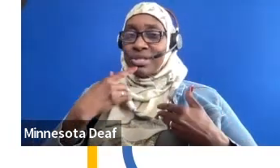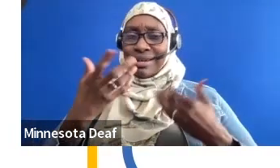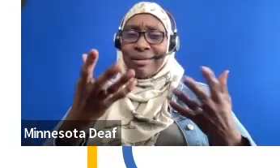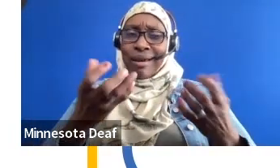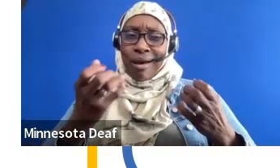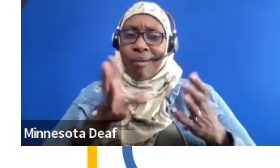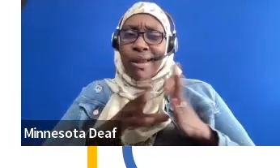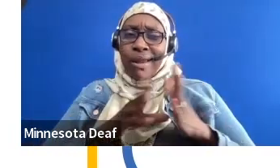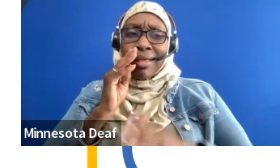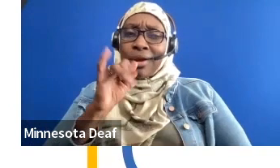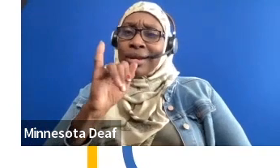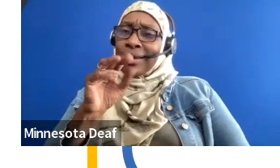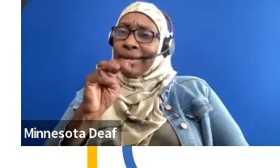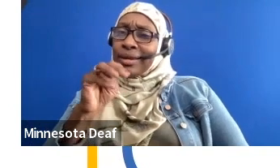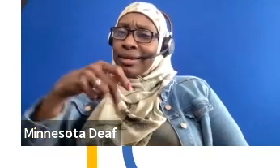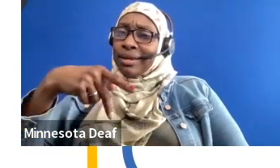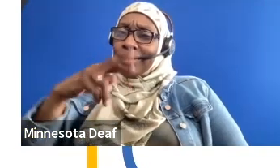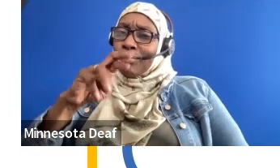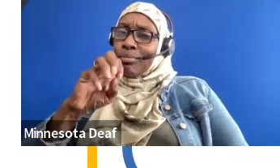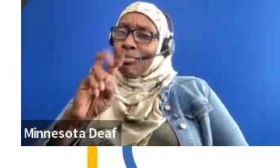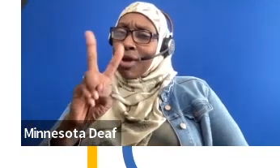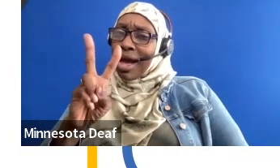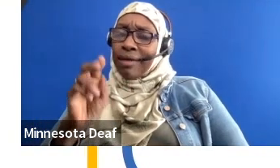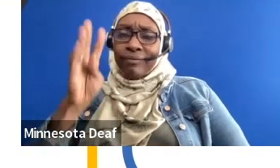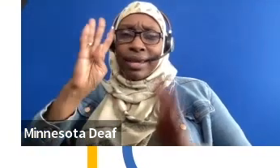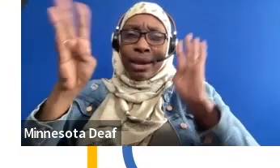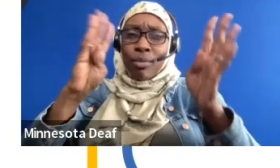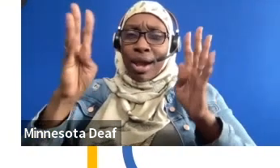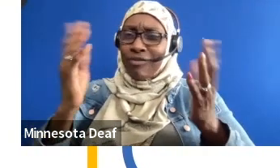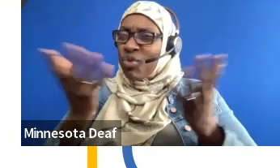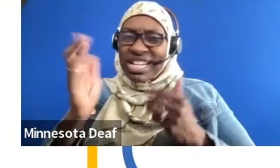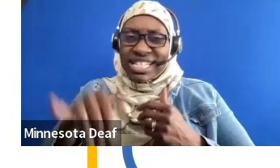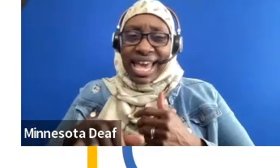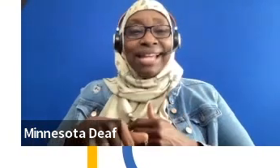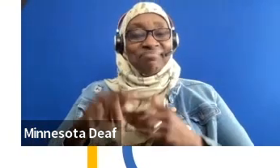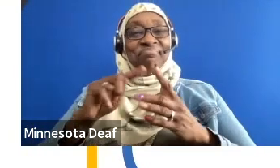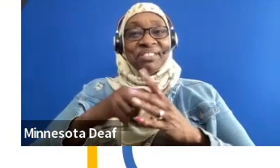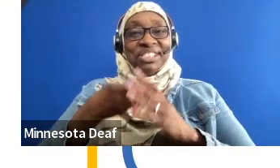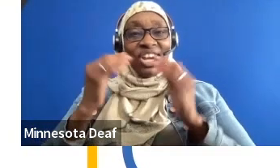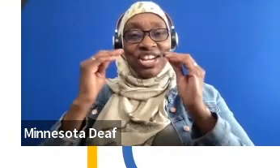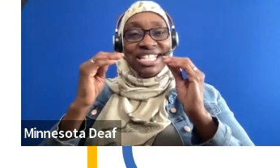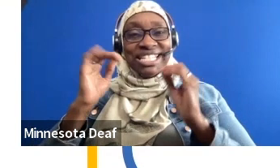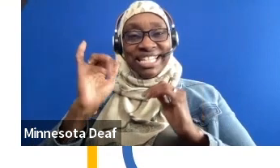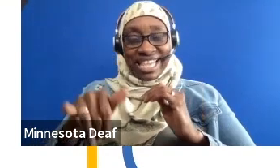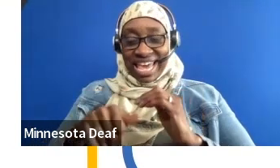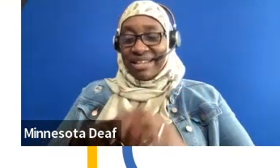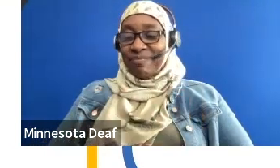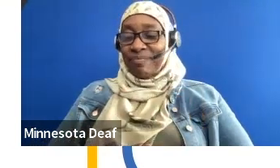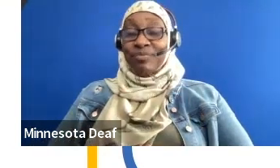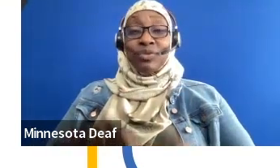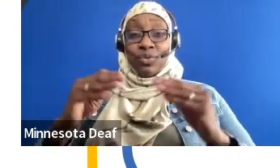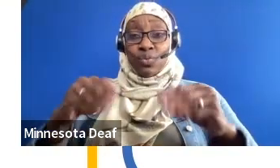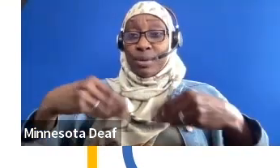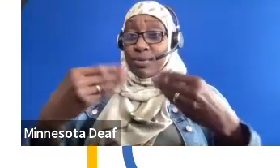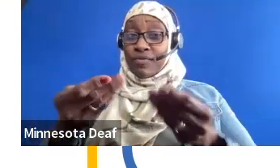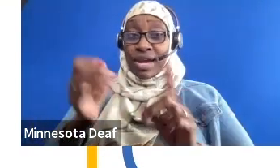We focus on community building, right? We provide a welcoming, non-competitive environment for youths with and without disabilities. They actually challenge their potential.